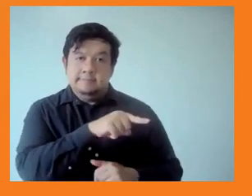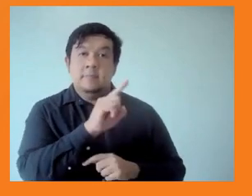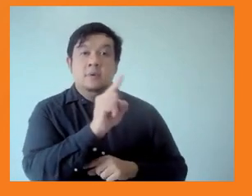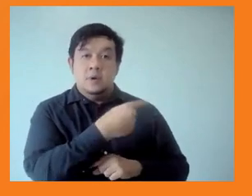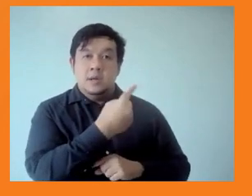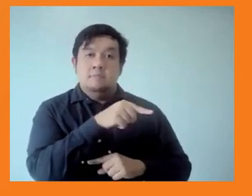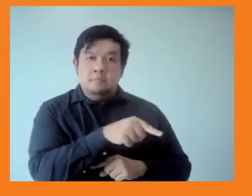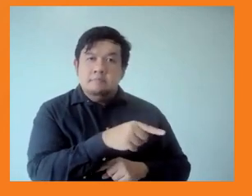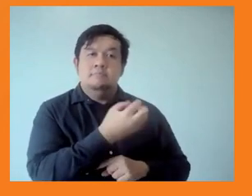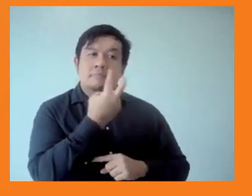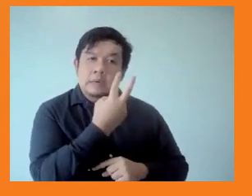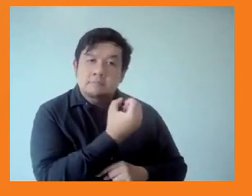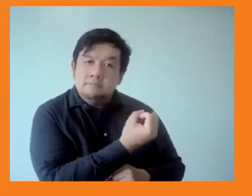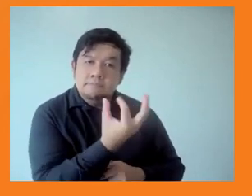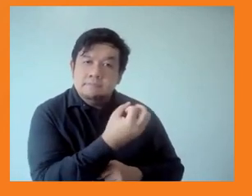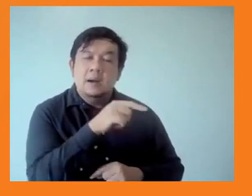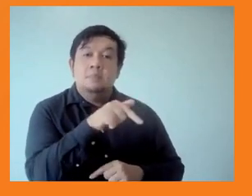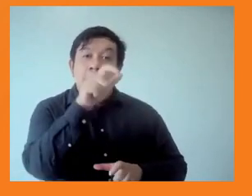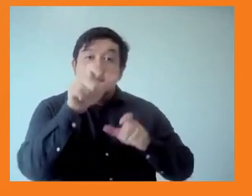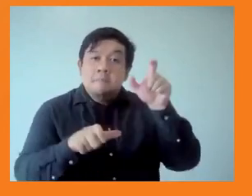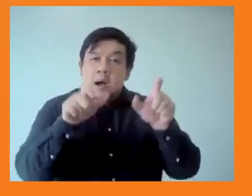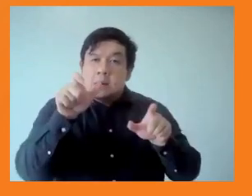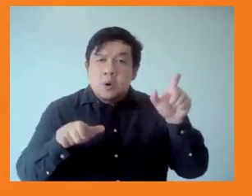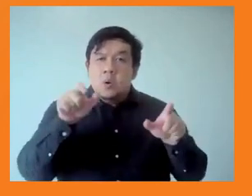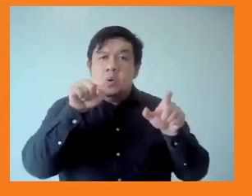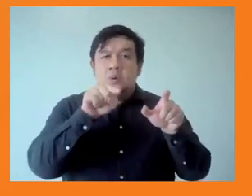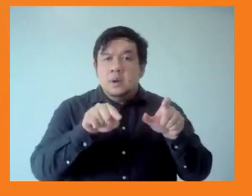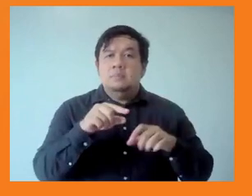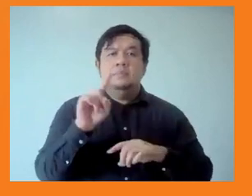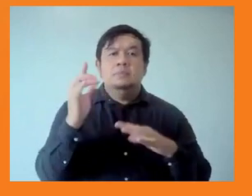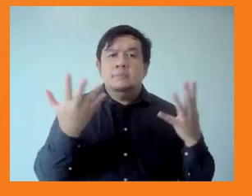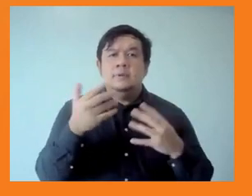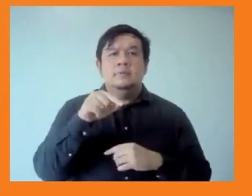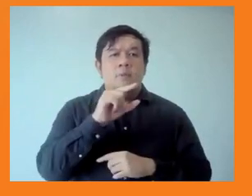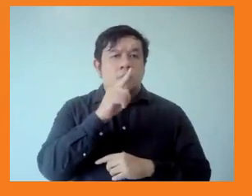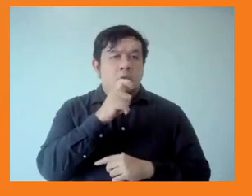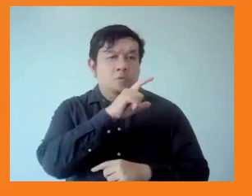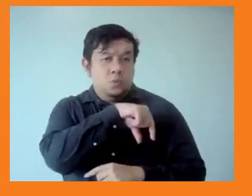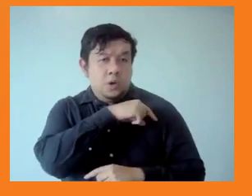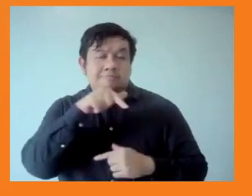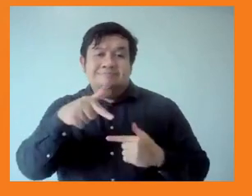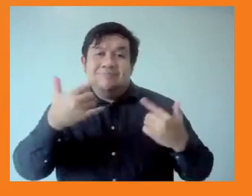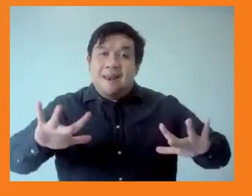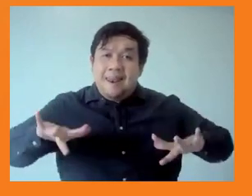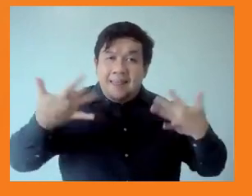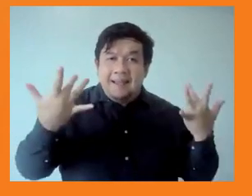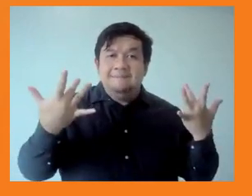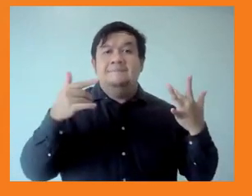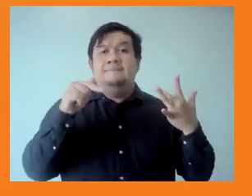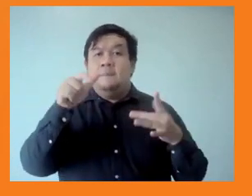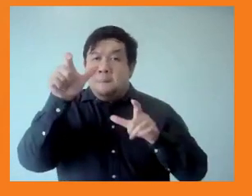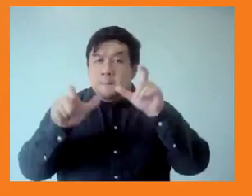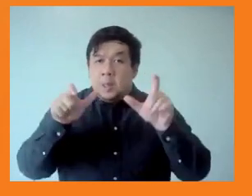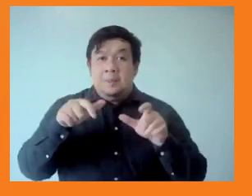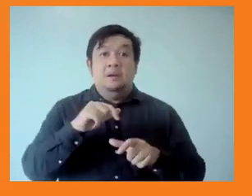What are the stories of inequality? How is it actually lived? And I think focusing on experience would be important.